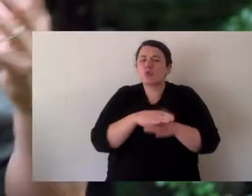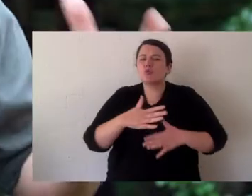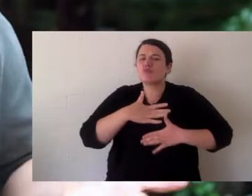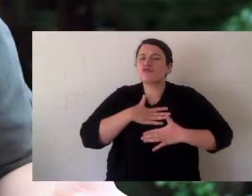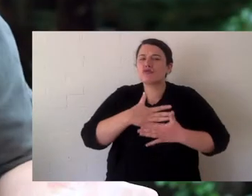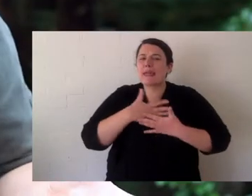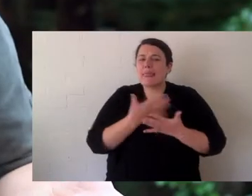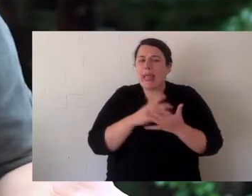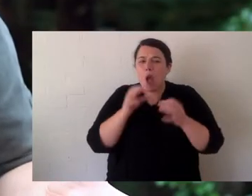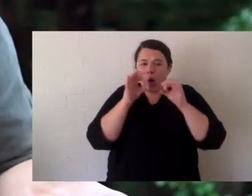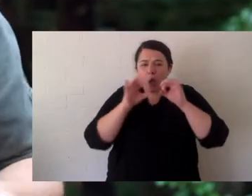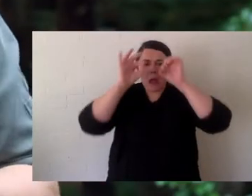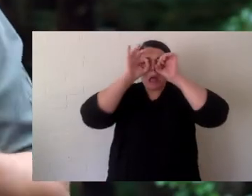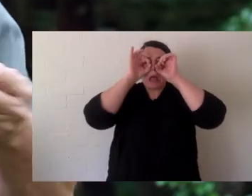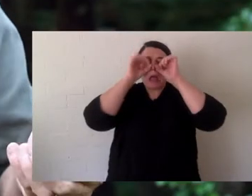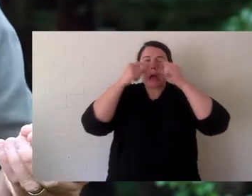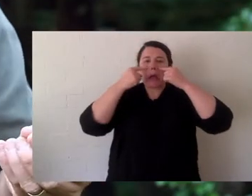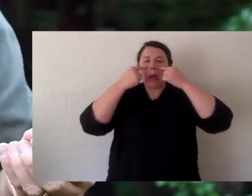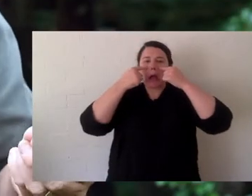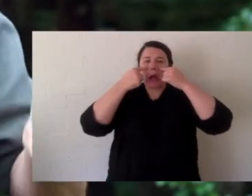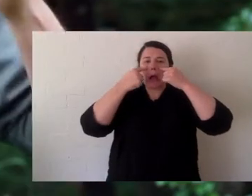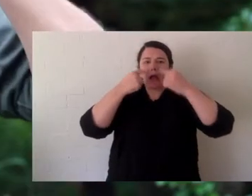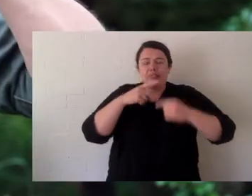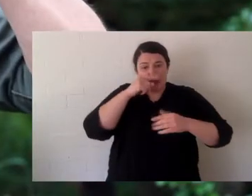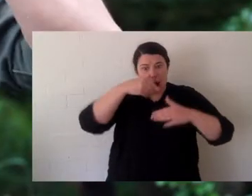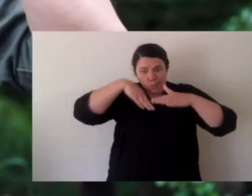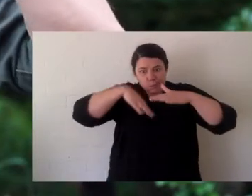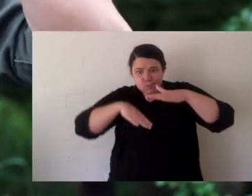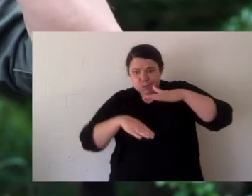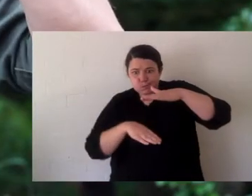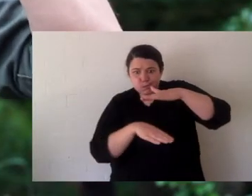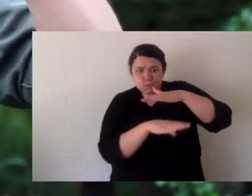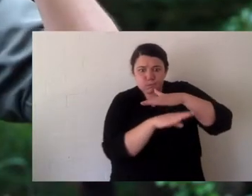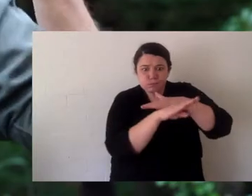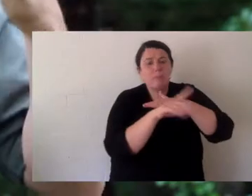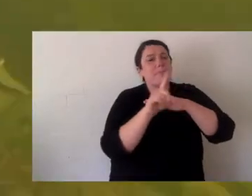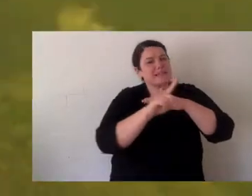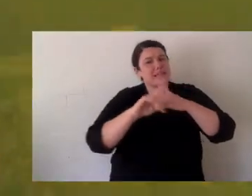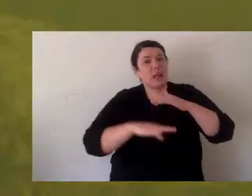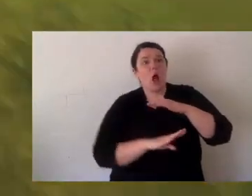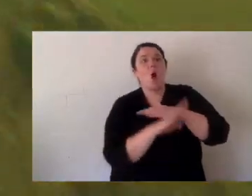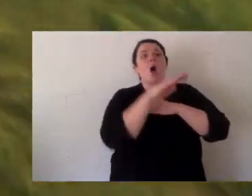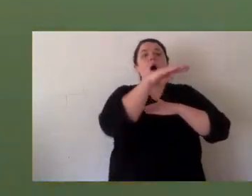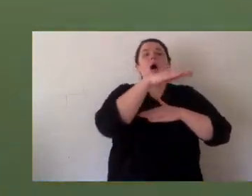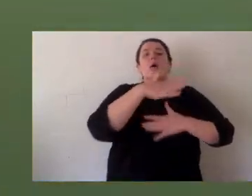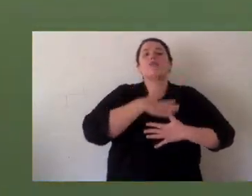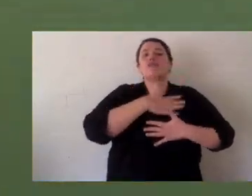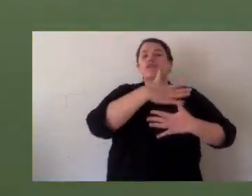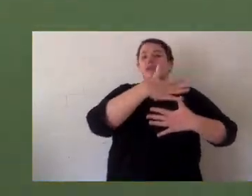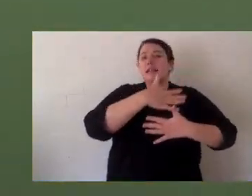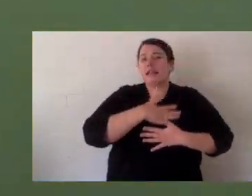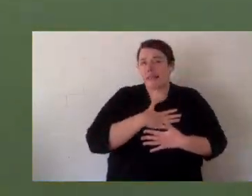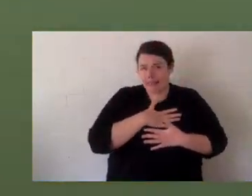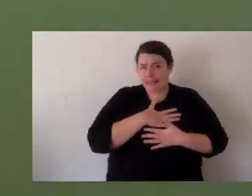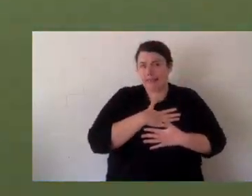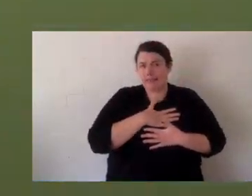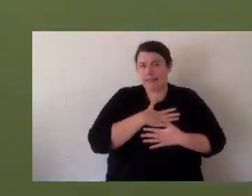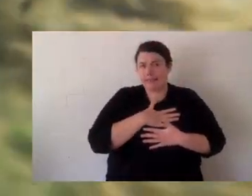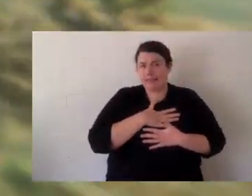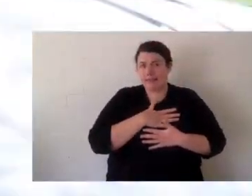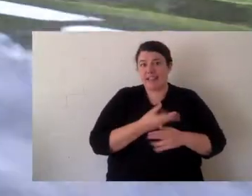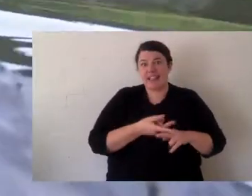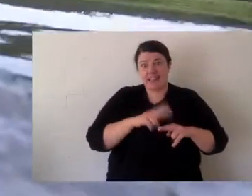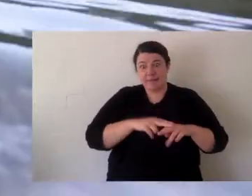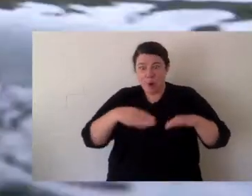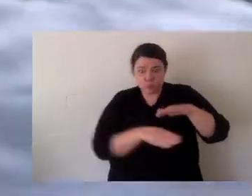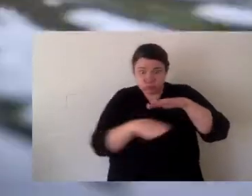Some other physical features are how they breathe. They have two little nostrils. They can hold their breath for longer than humans but they still